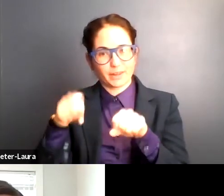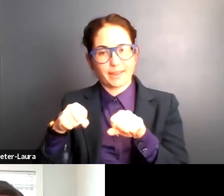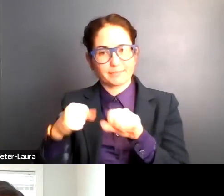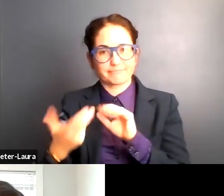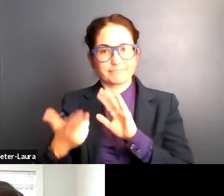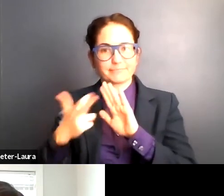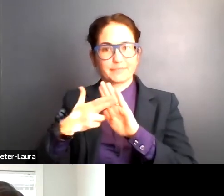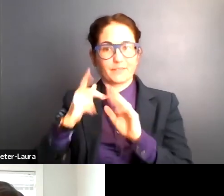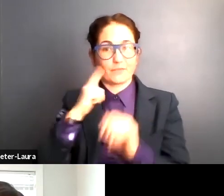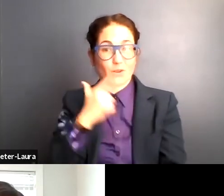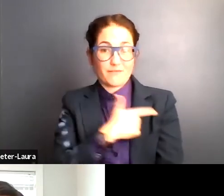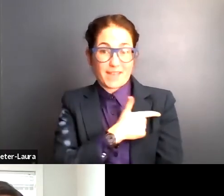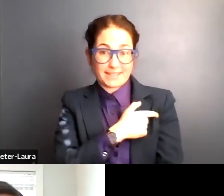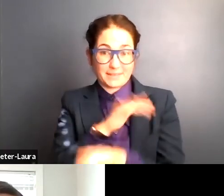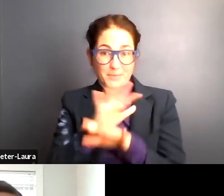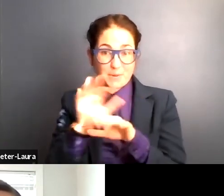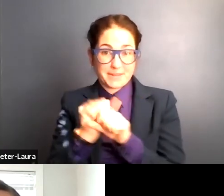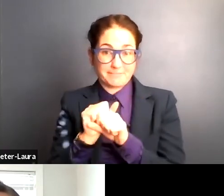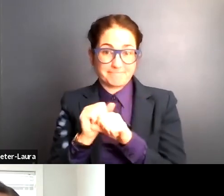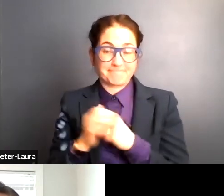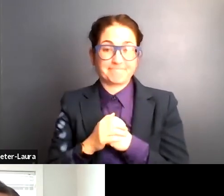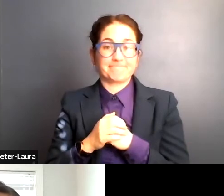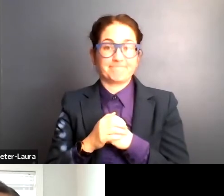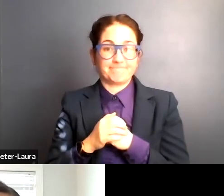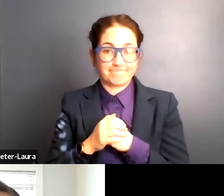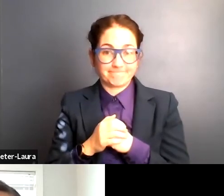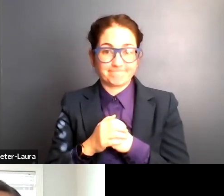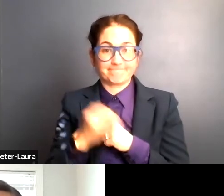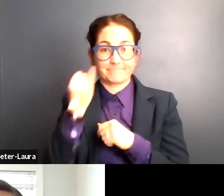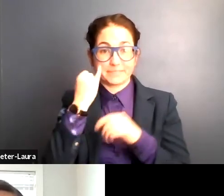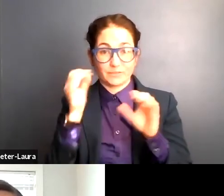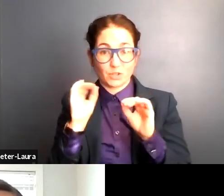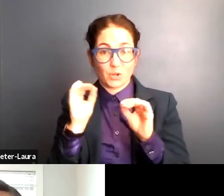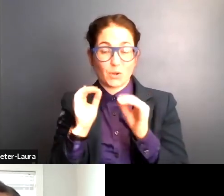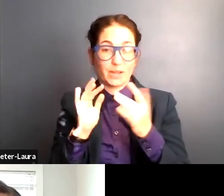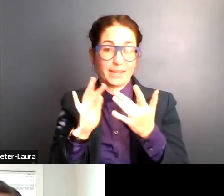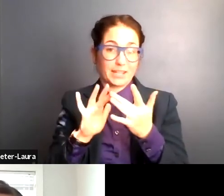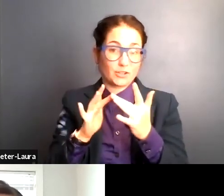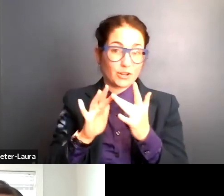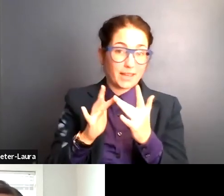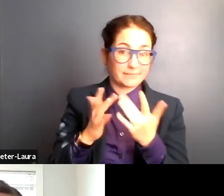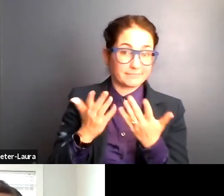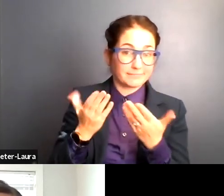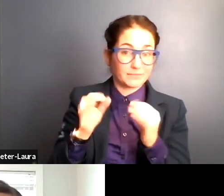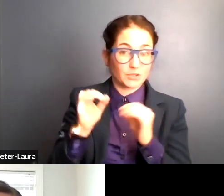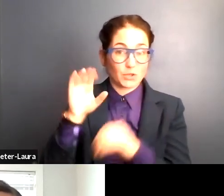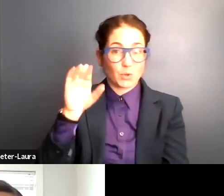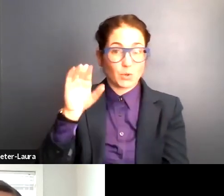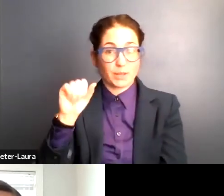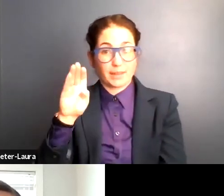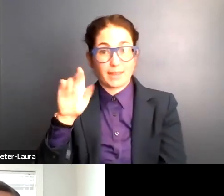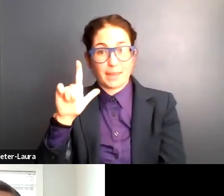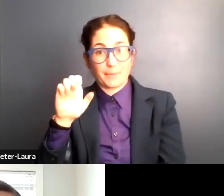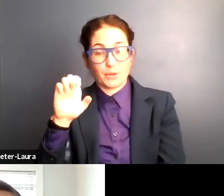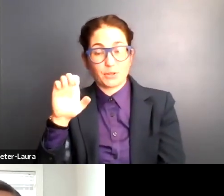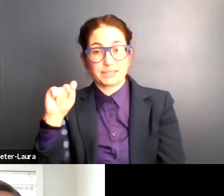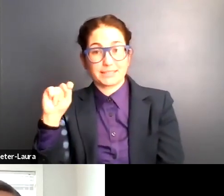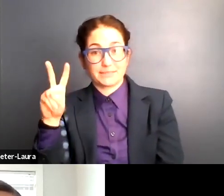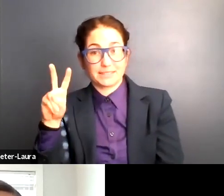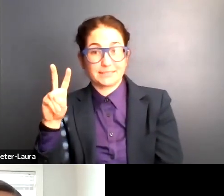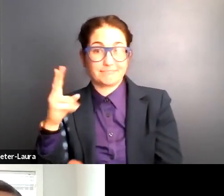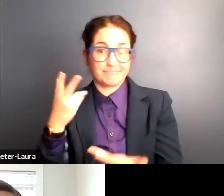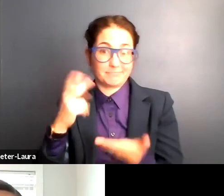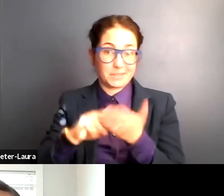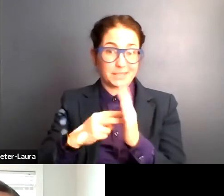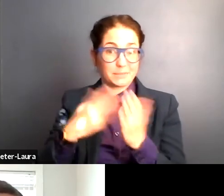to get a vaccine appointment. Um, if you don't have internet, it's, and you don't have cable television, it's not likely that you